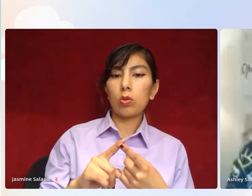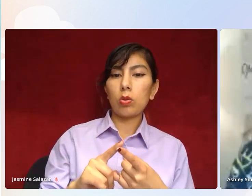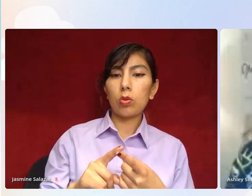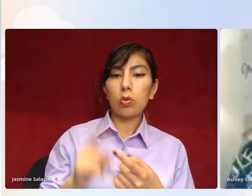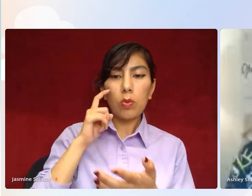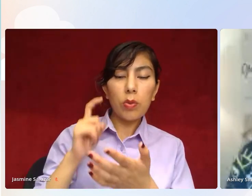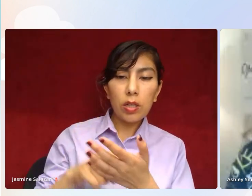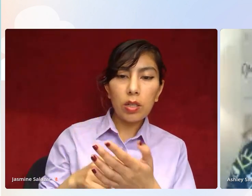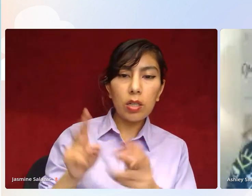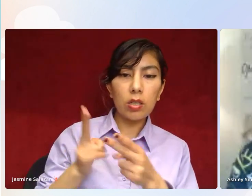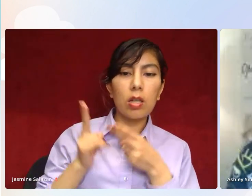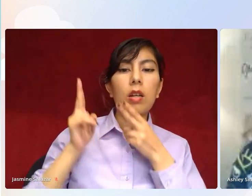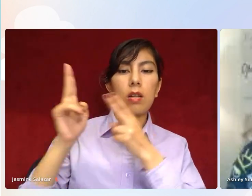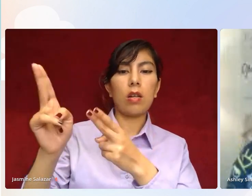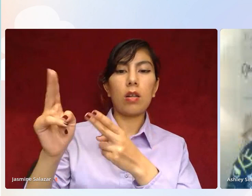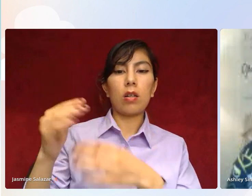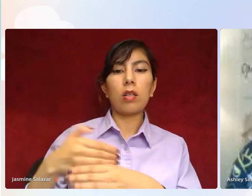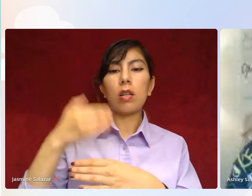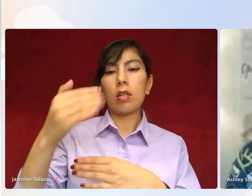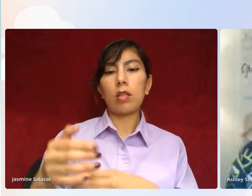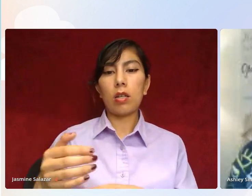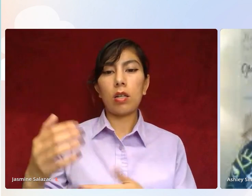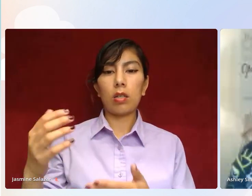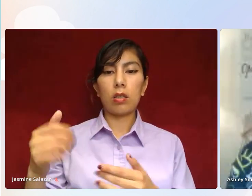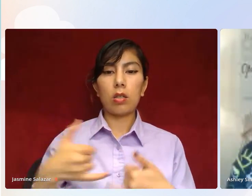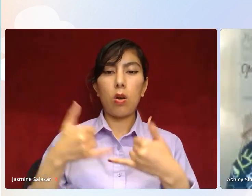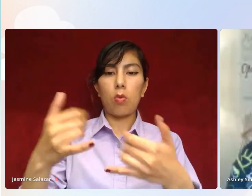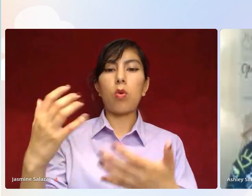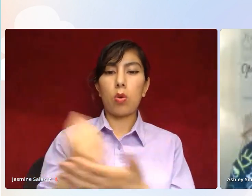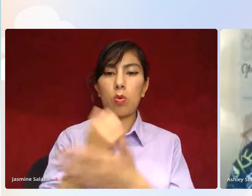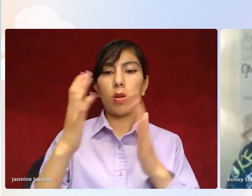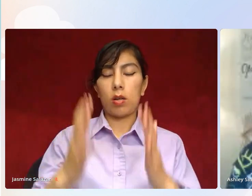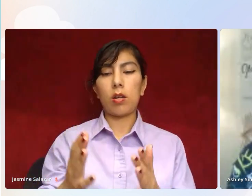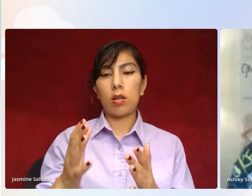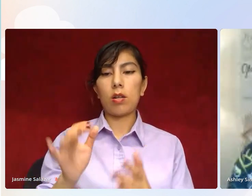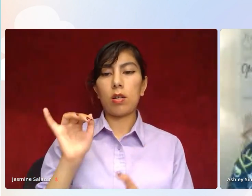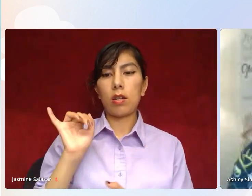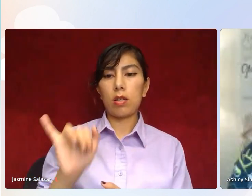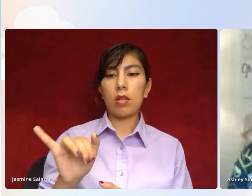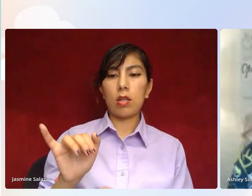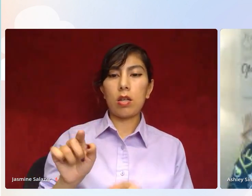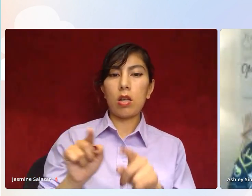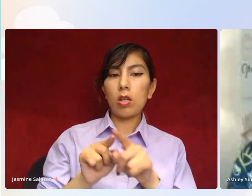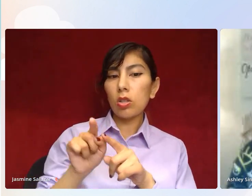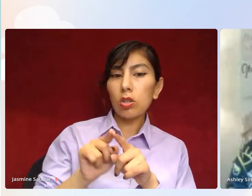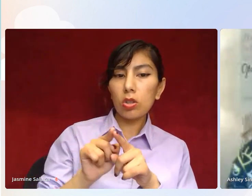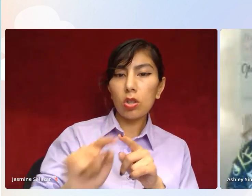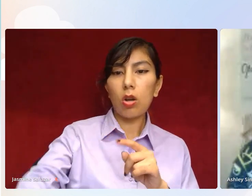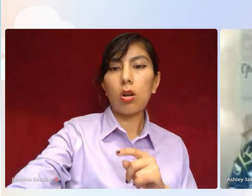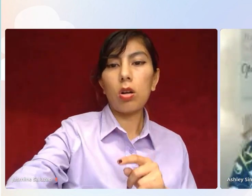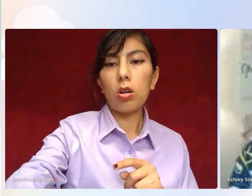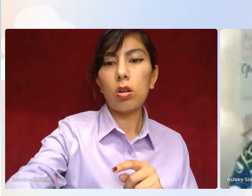honor the next award winner, which is our star organization,